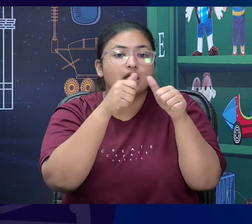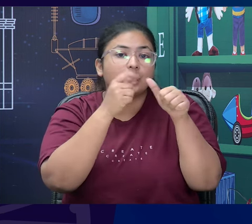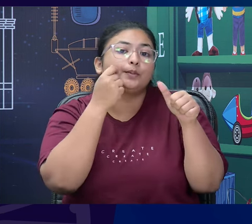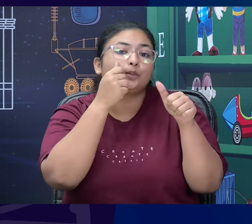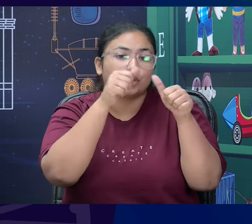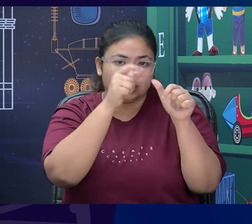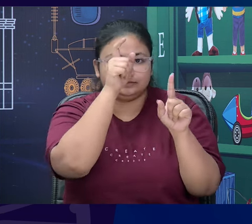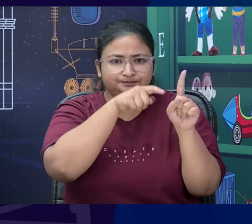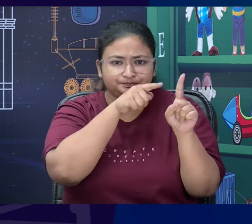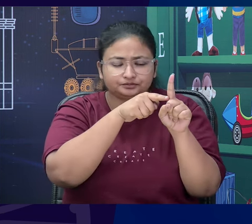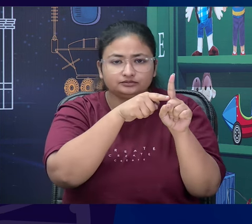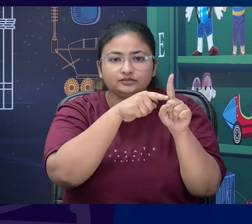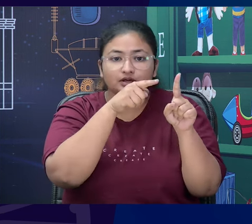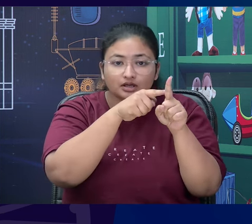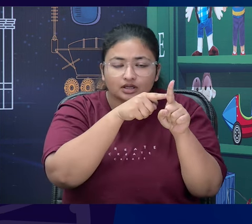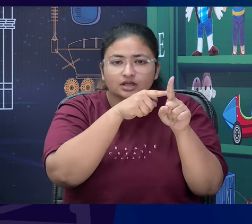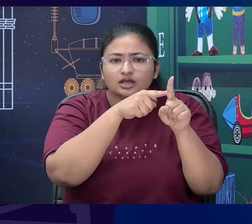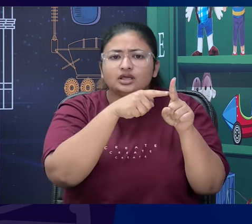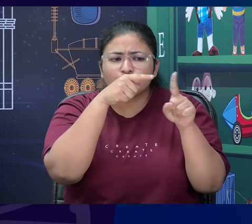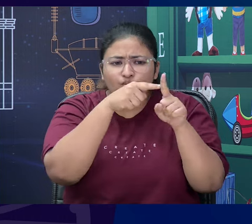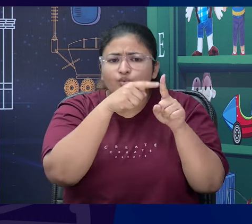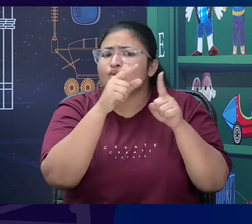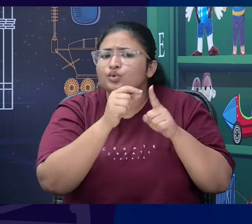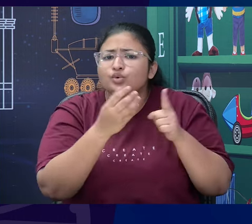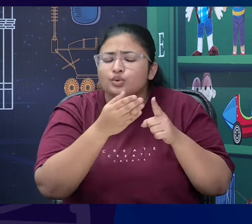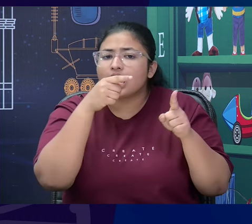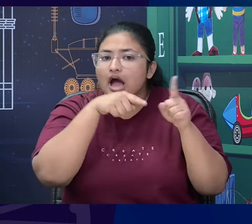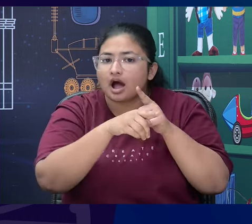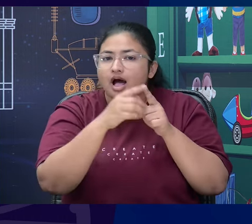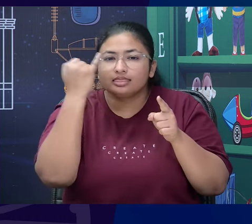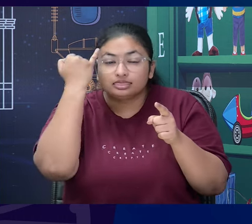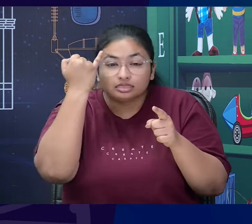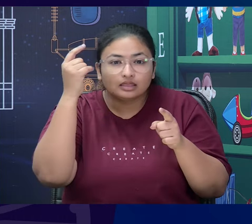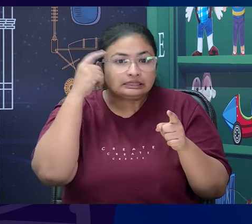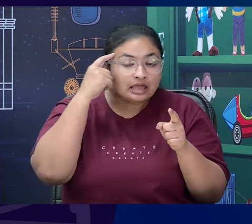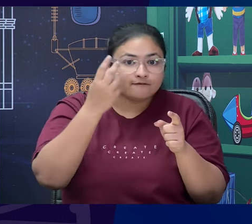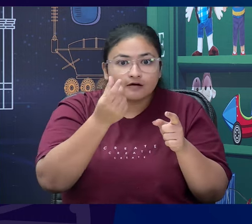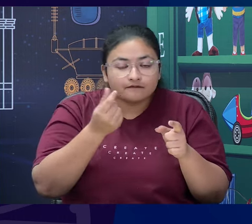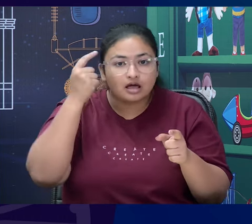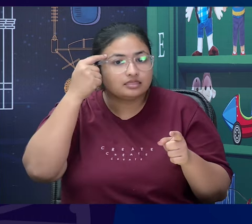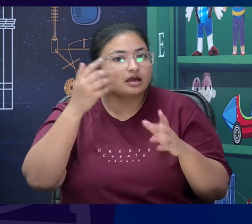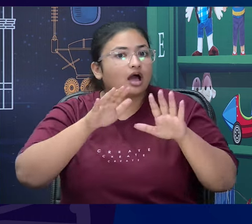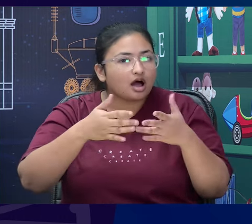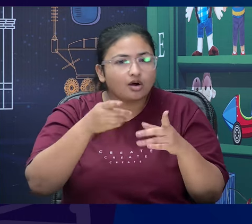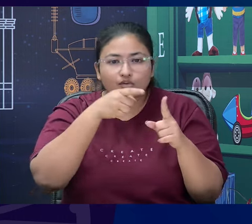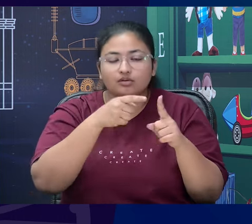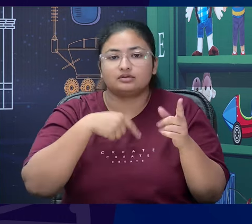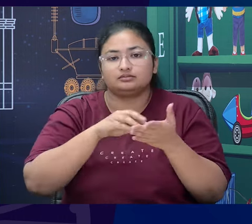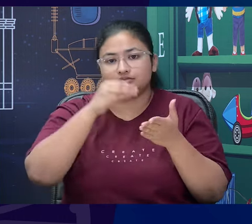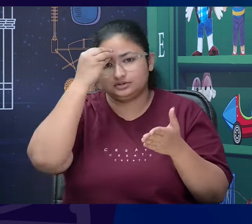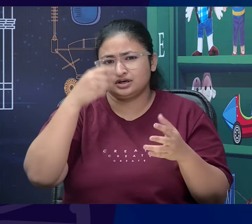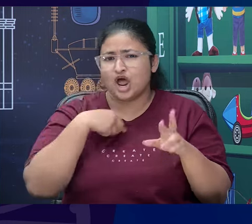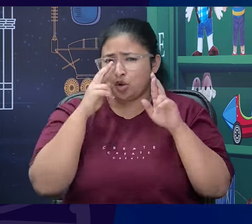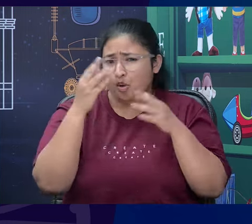questions. So, I hope our students are looking forward to what the lesson today is.